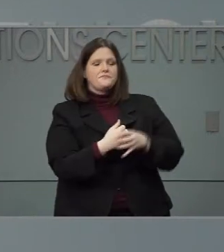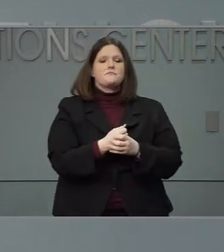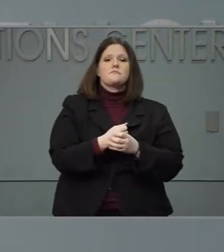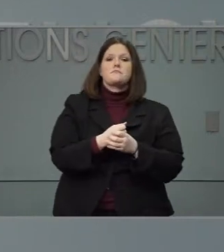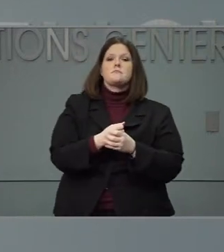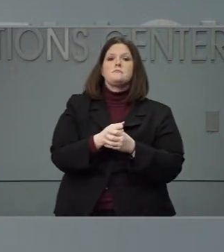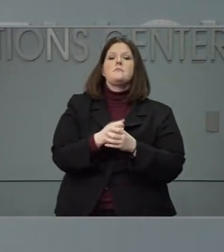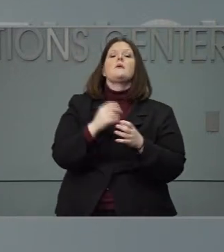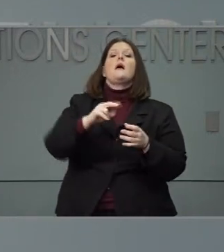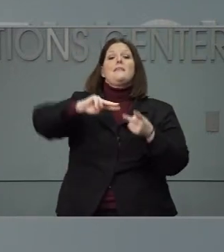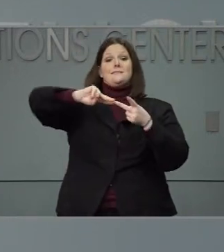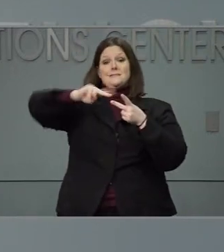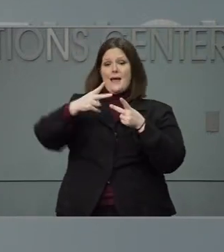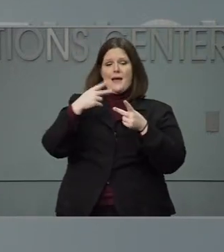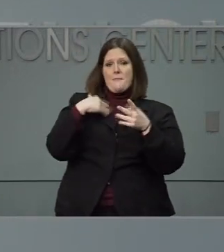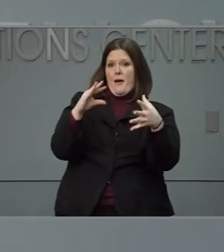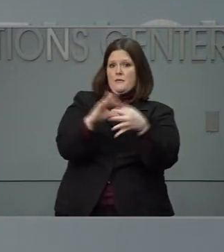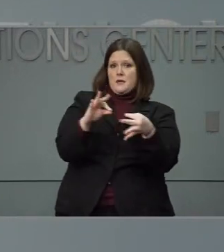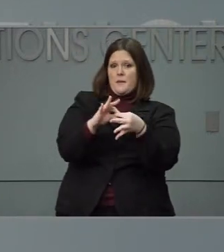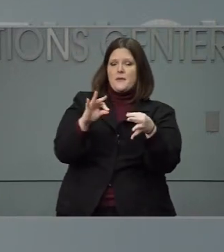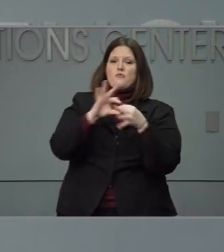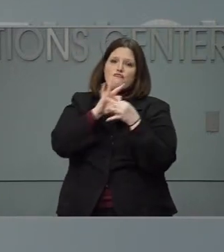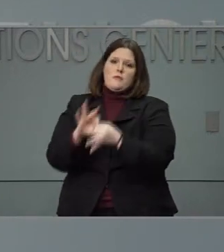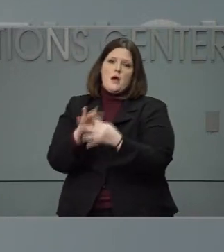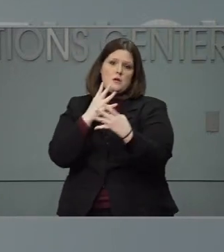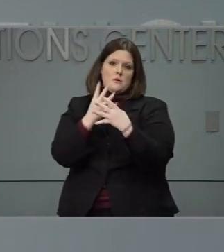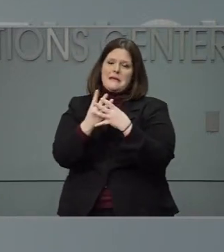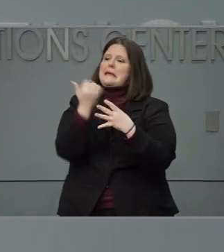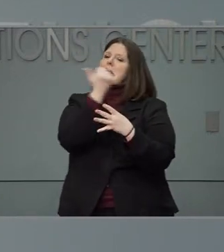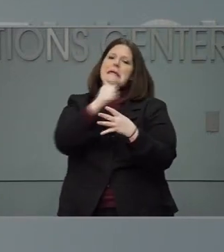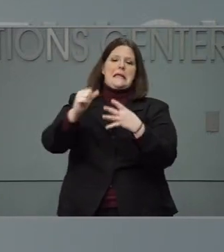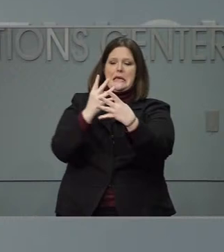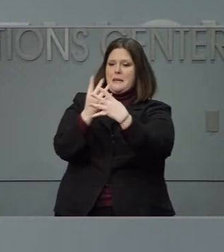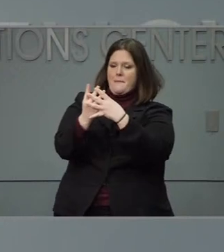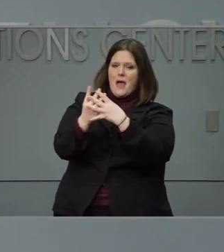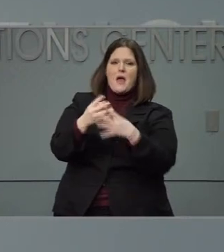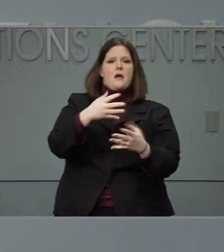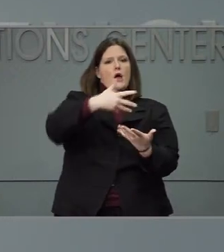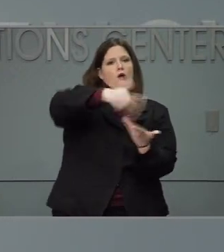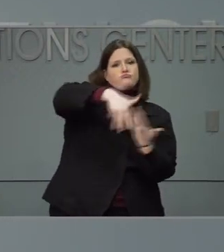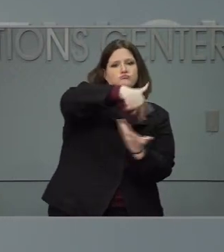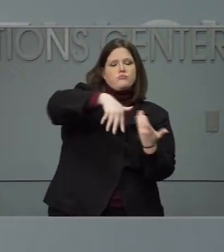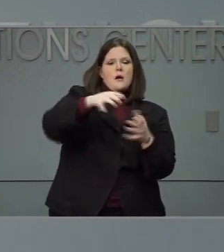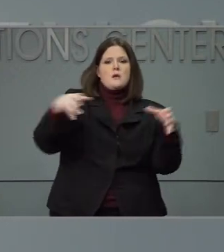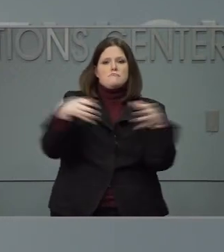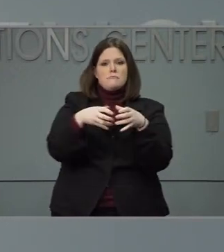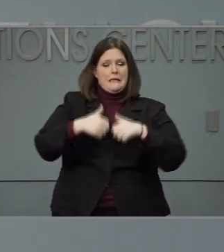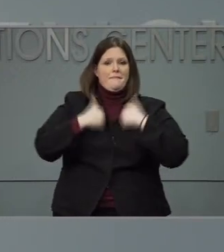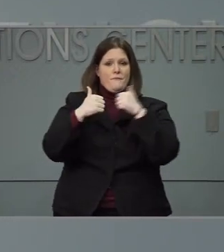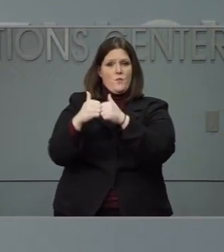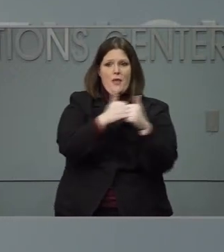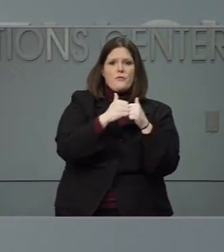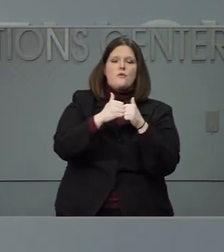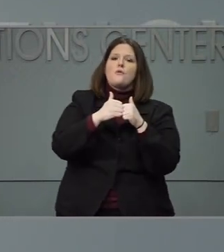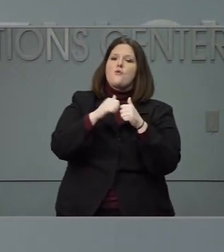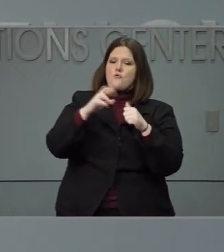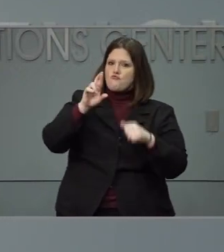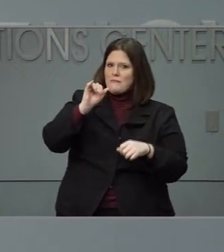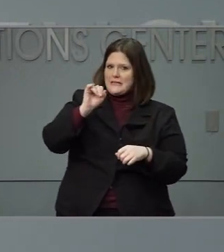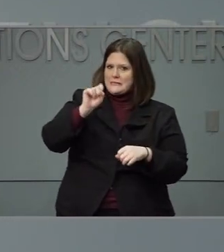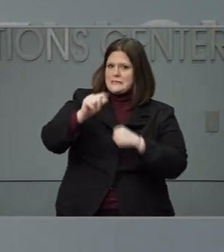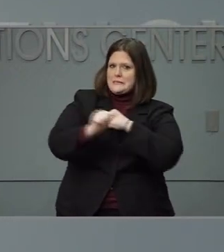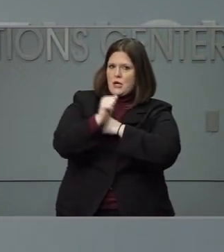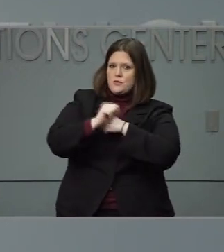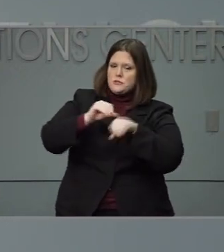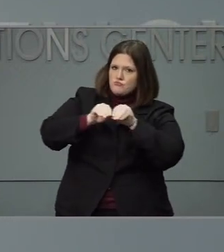populations or any populations living in congregate setting, there is a higher risk of viral transmission in those settings. We want to make